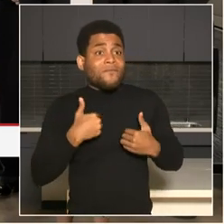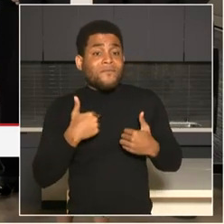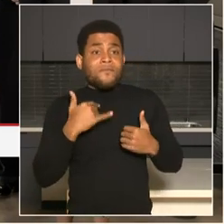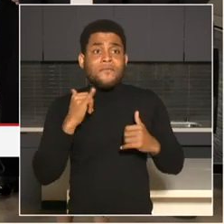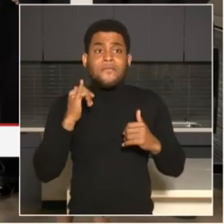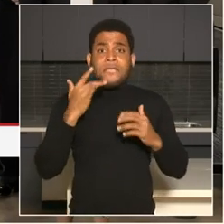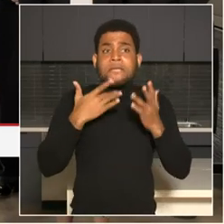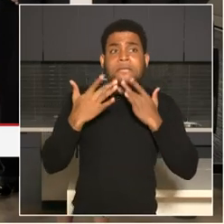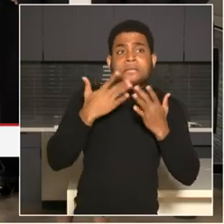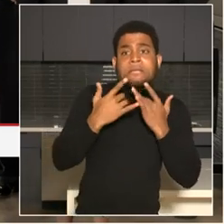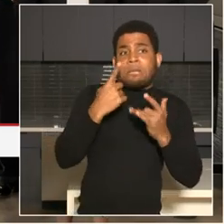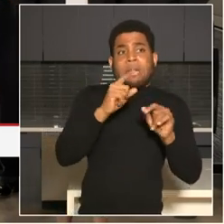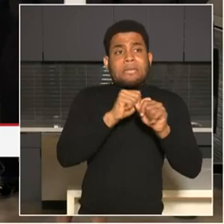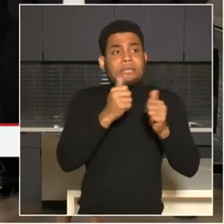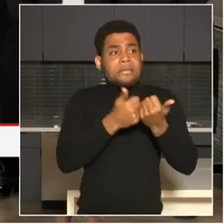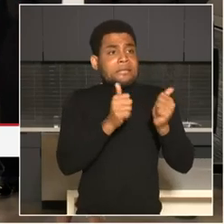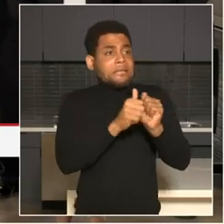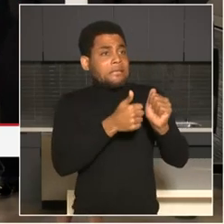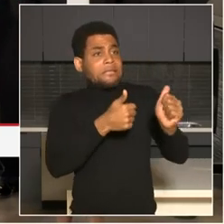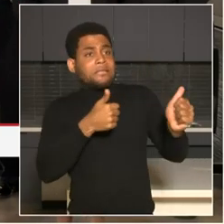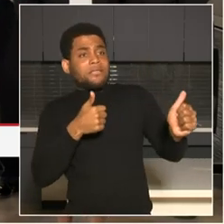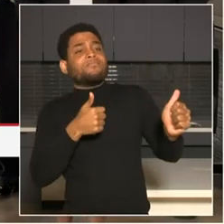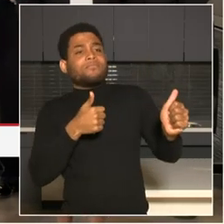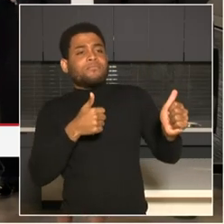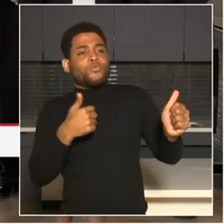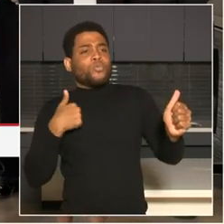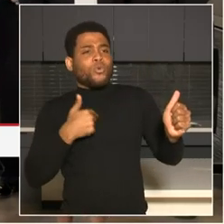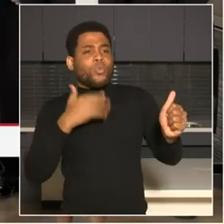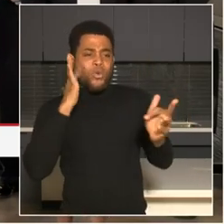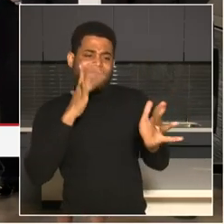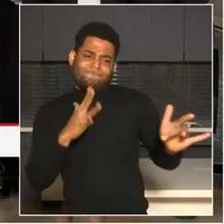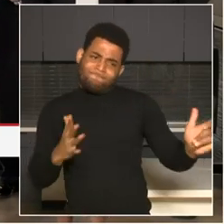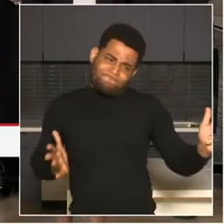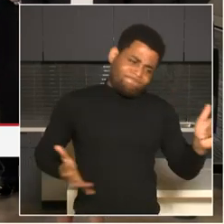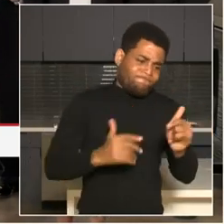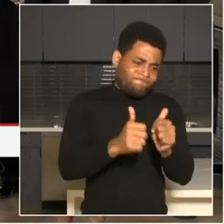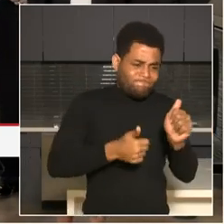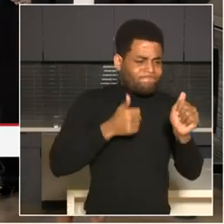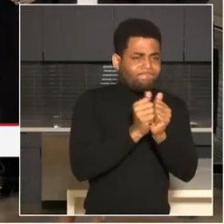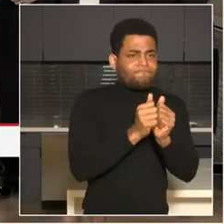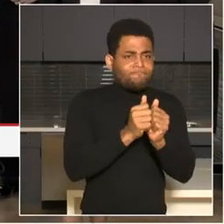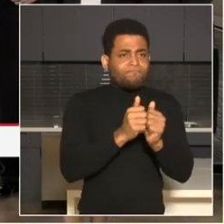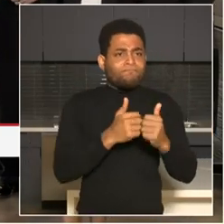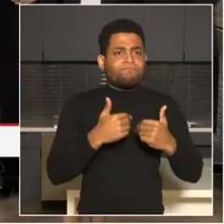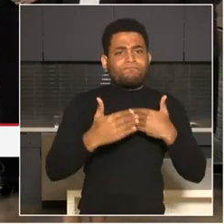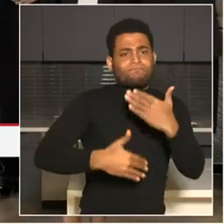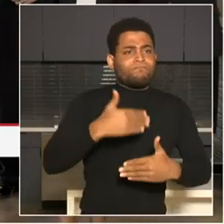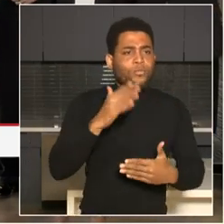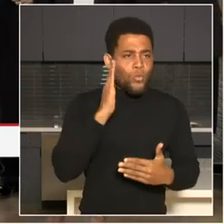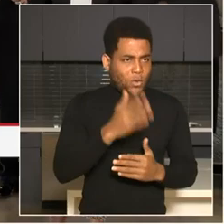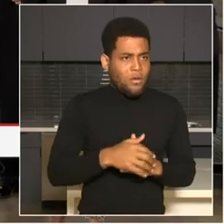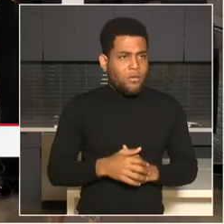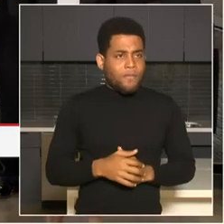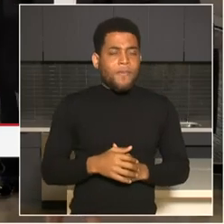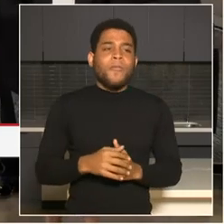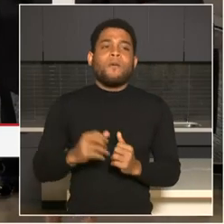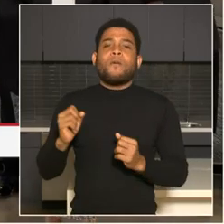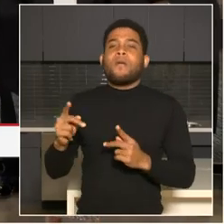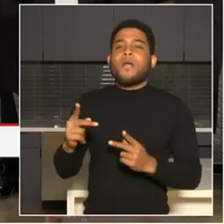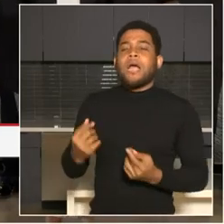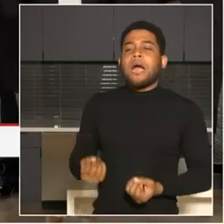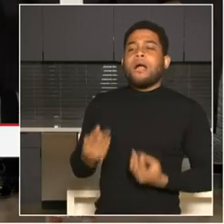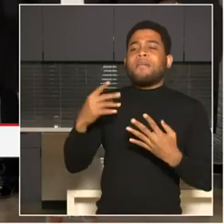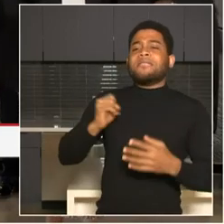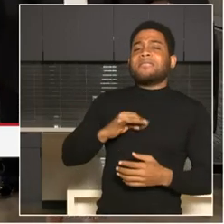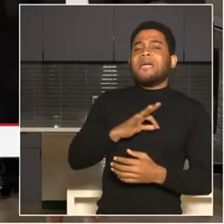and tighten that up a lot better. I will not talk about staff members and, and tactics with regards to the real time crime